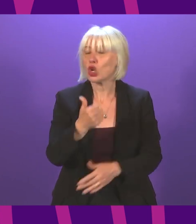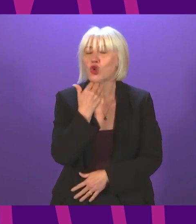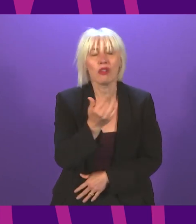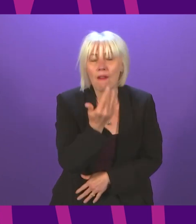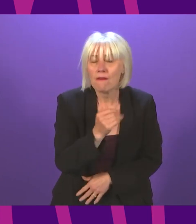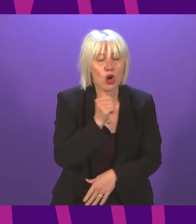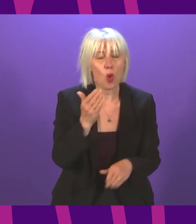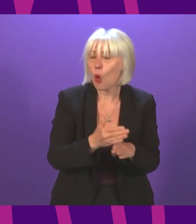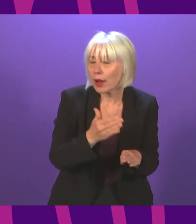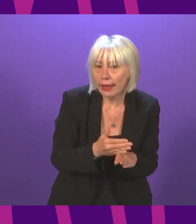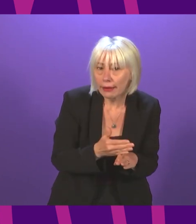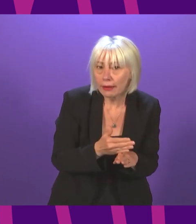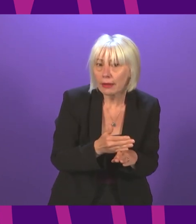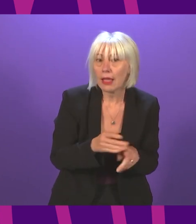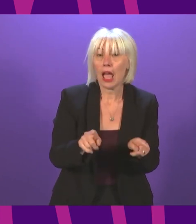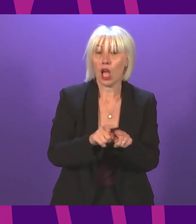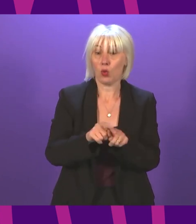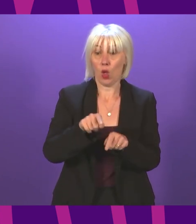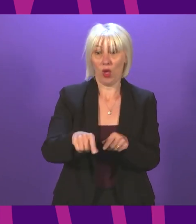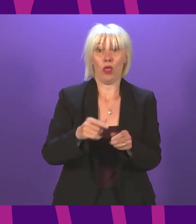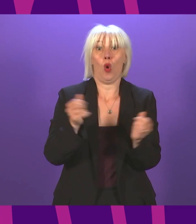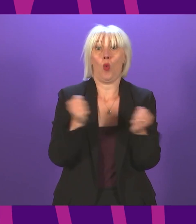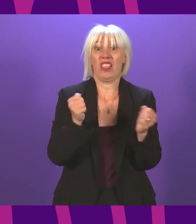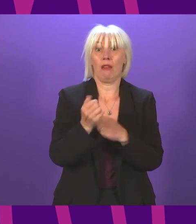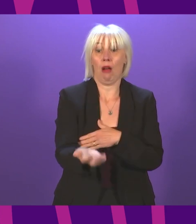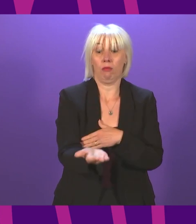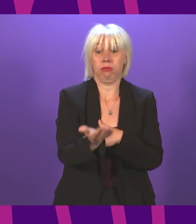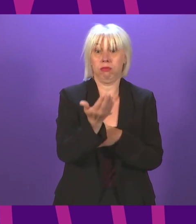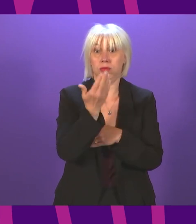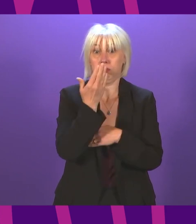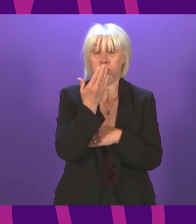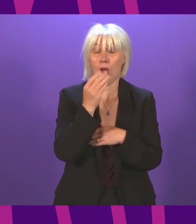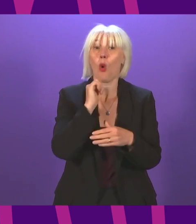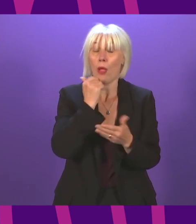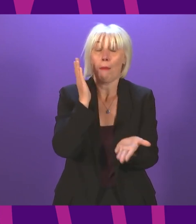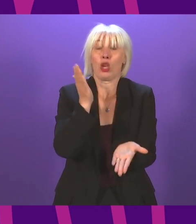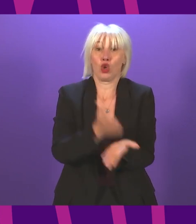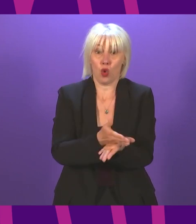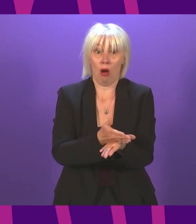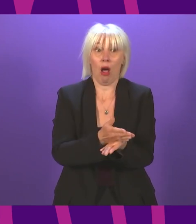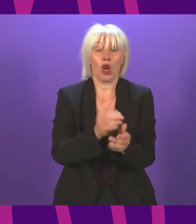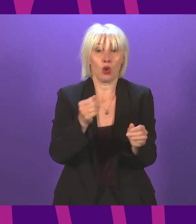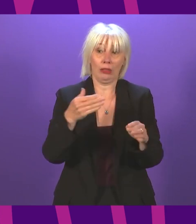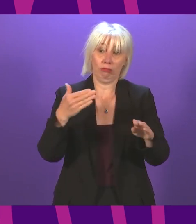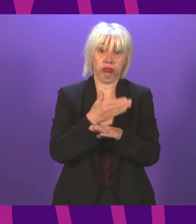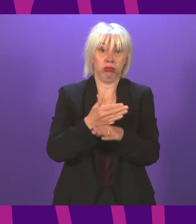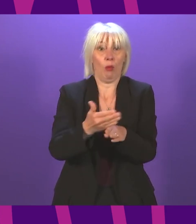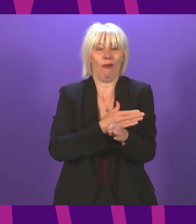isn't working? And with peak pressures of winter on their way, will you act before it's too late? First Minister,